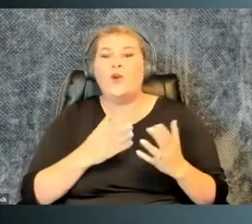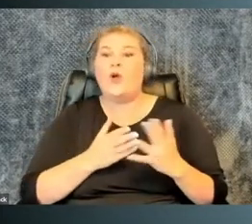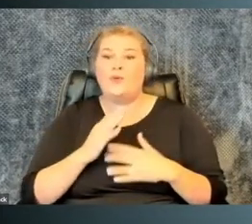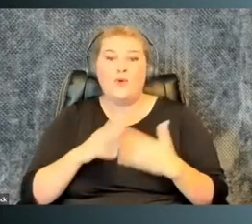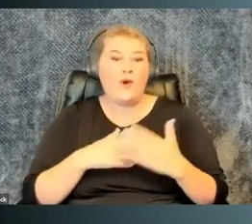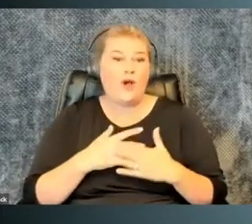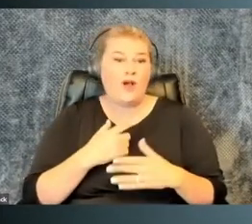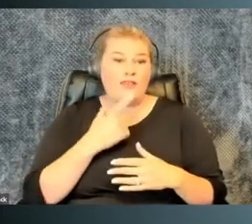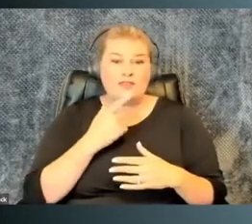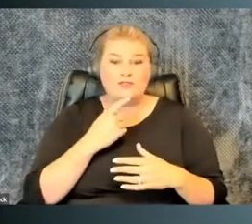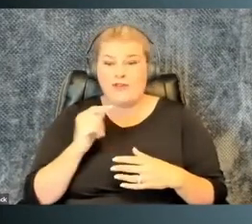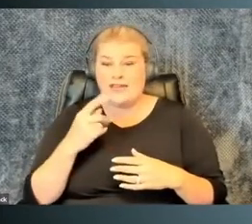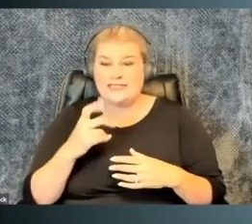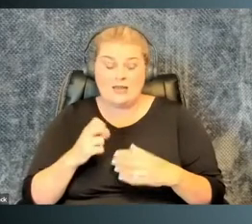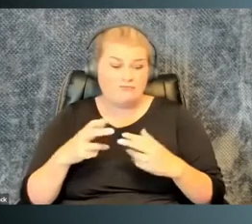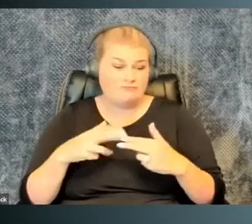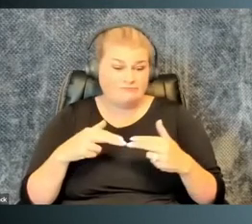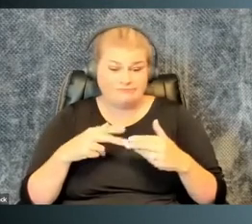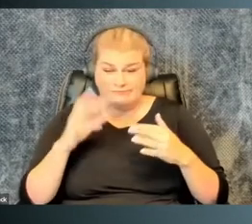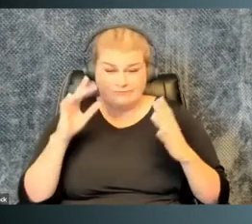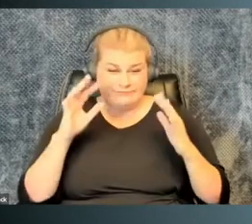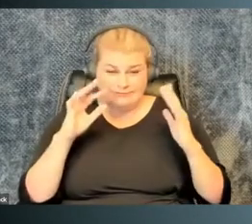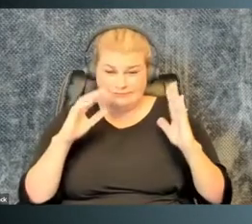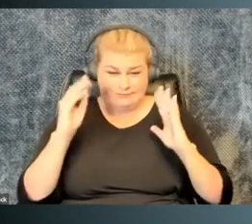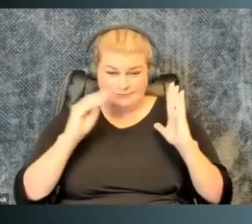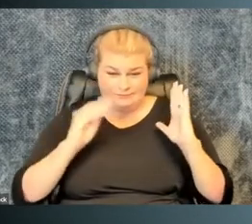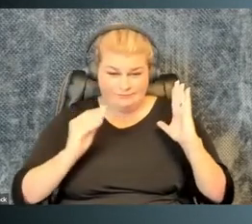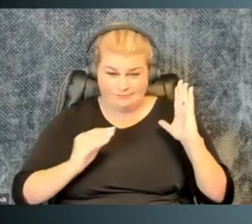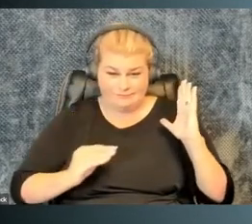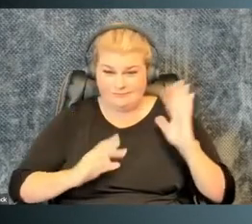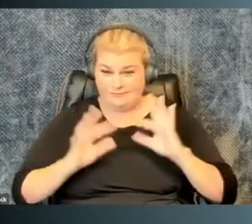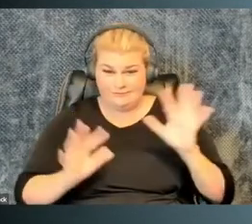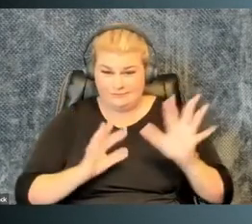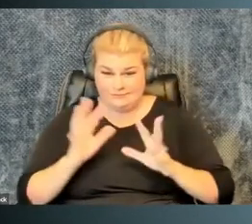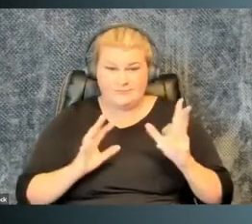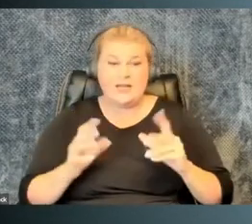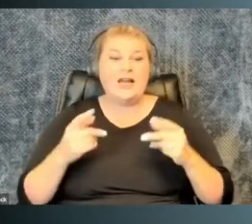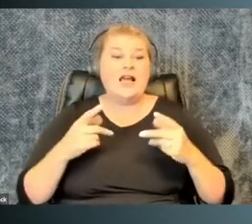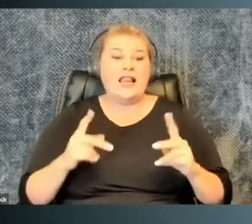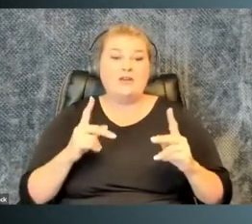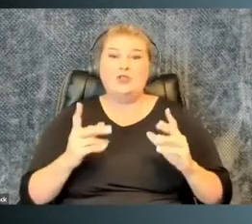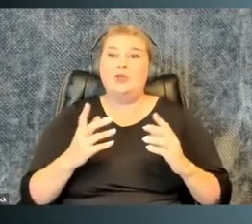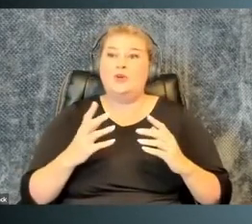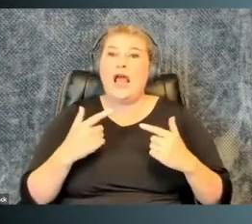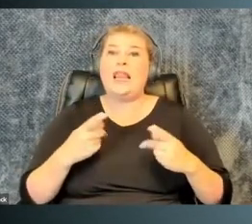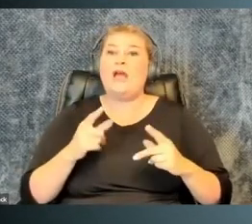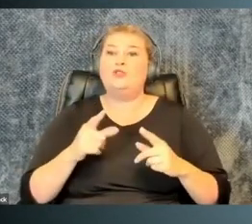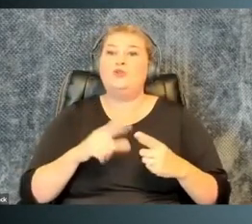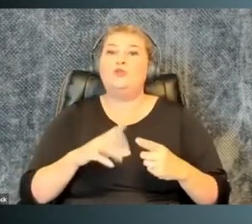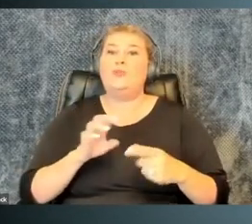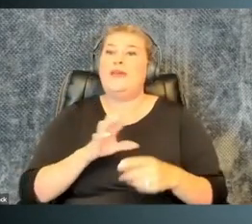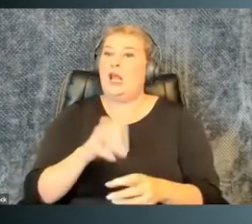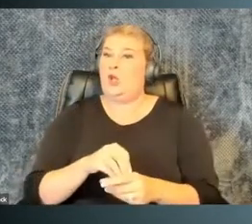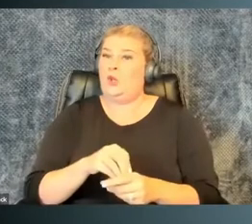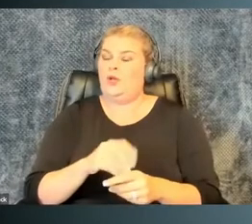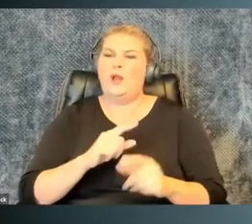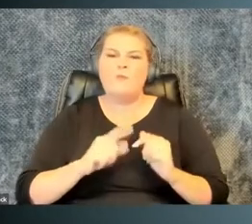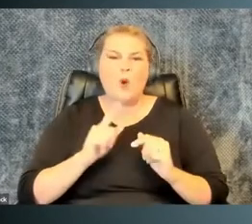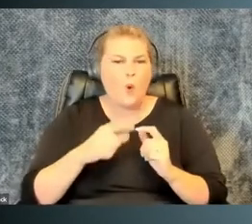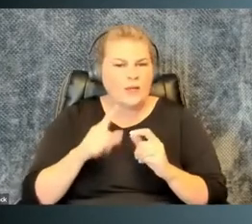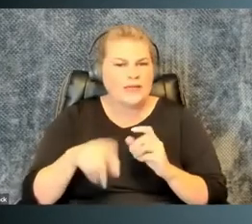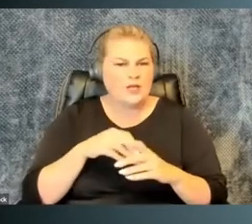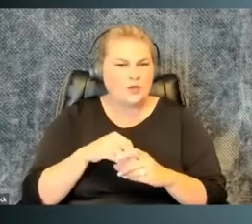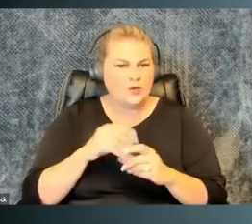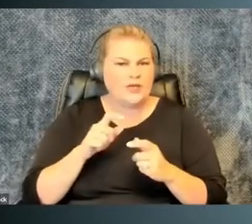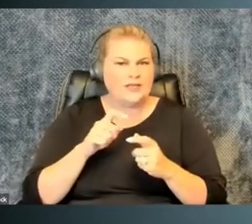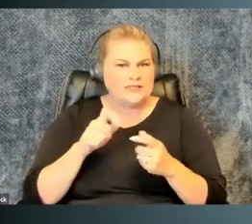So you've gotten through all of this red tape and you get the one thing changed, whatever may be that allows you to be, to be included,